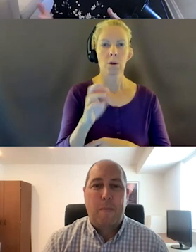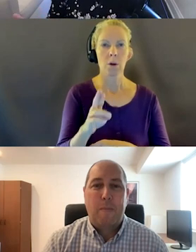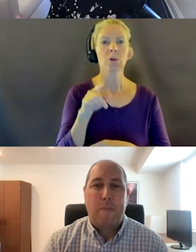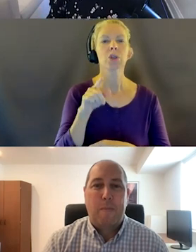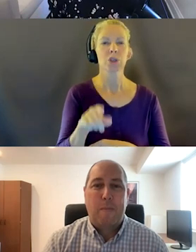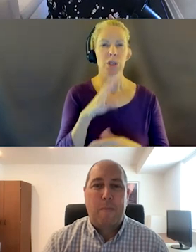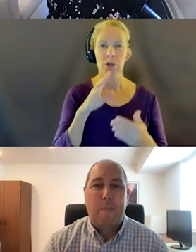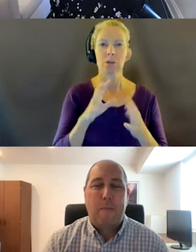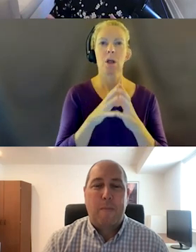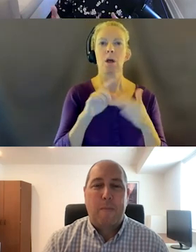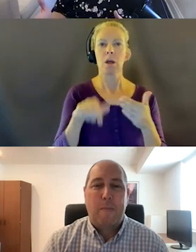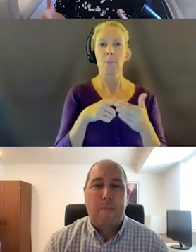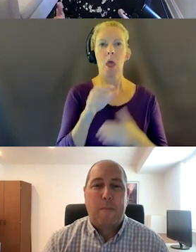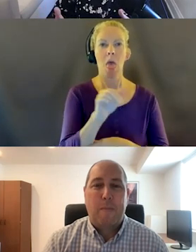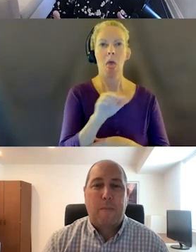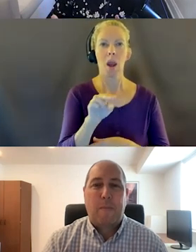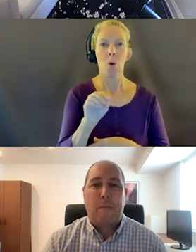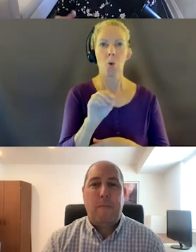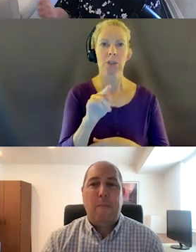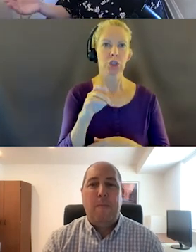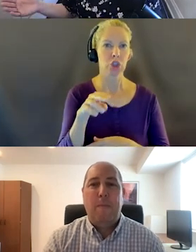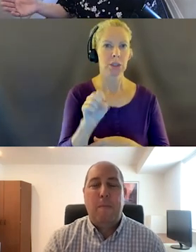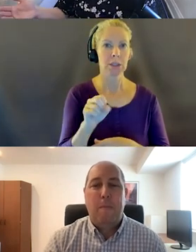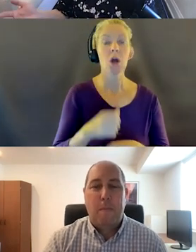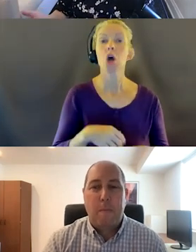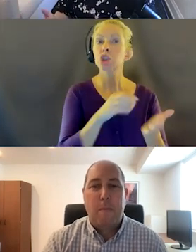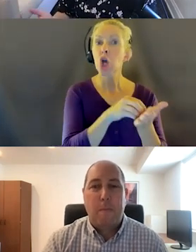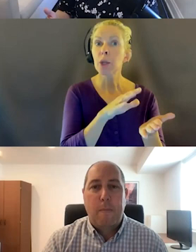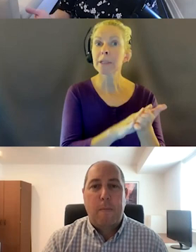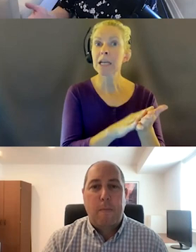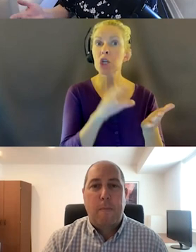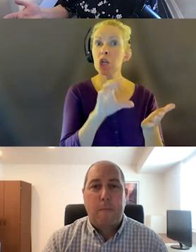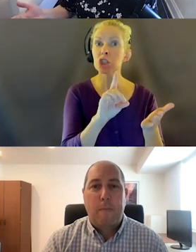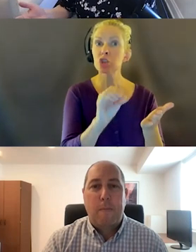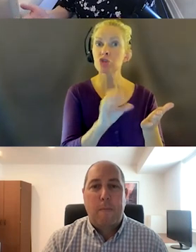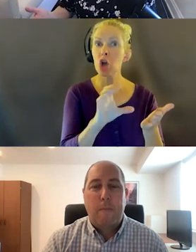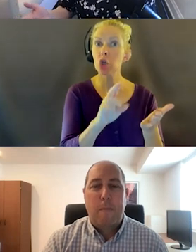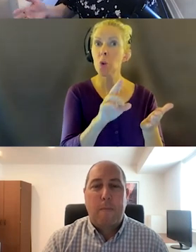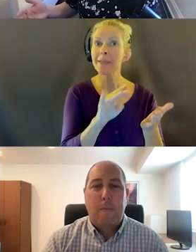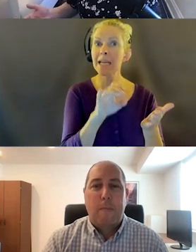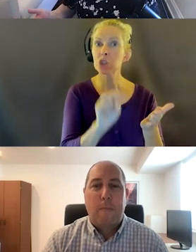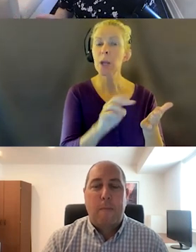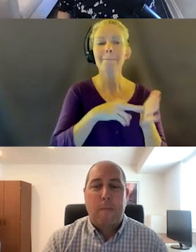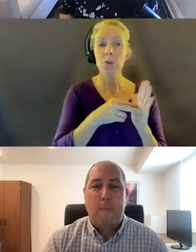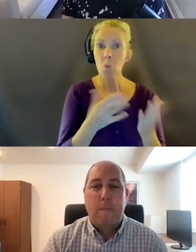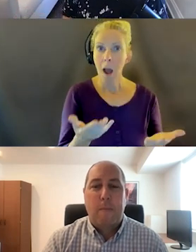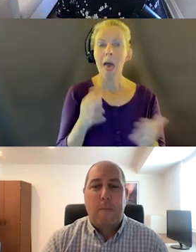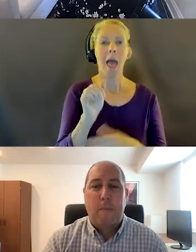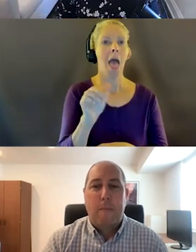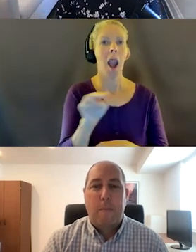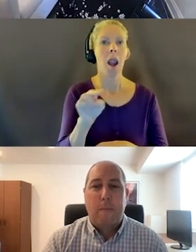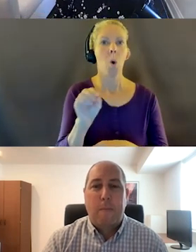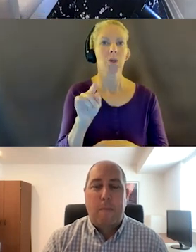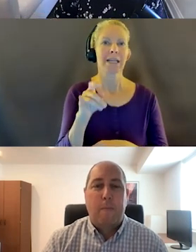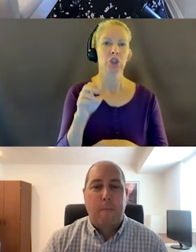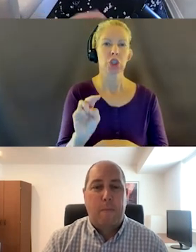annotations can mean different things. And sometimes when I say documentation, I mean annotations and sometimes I mean other types of documentation. So, that's definitely